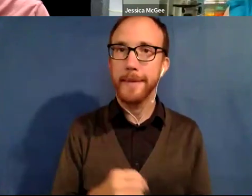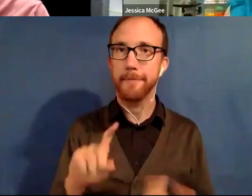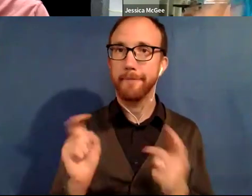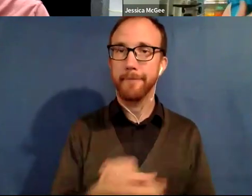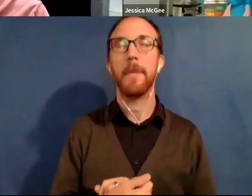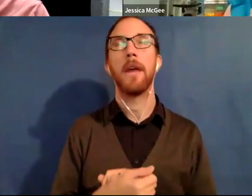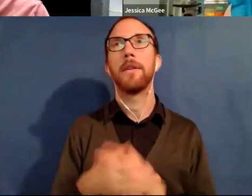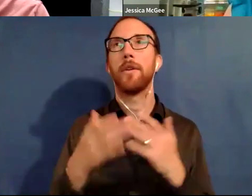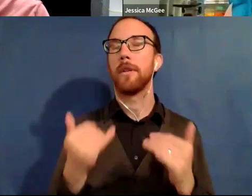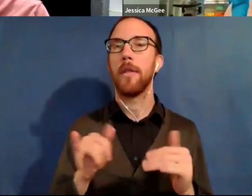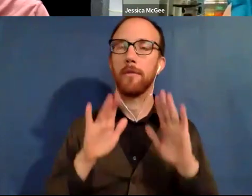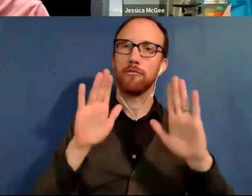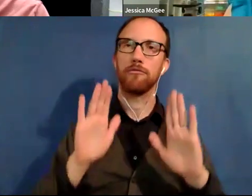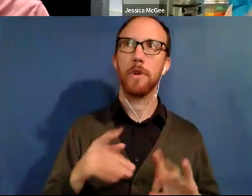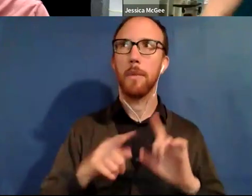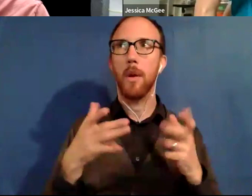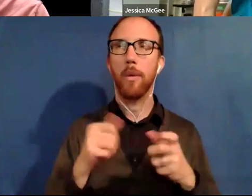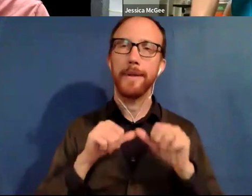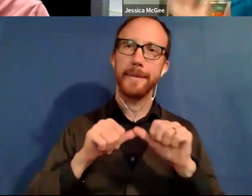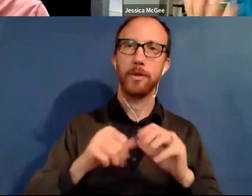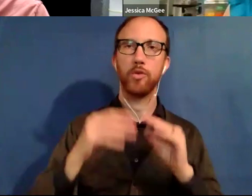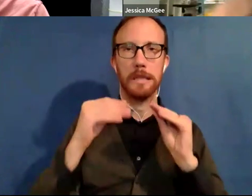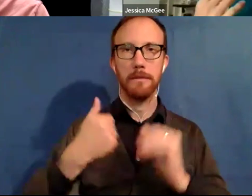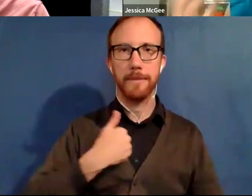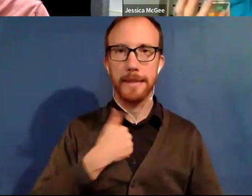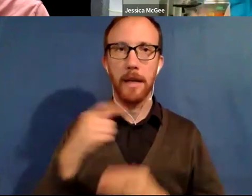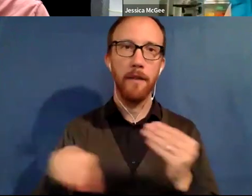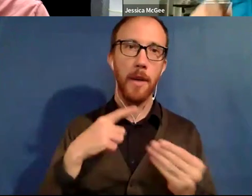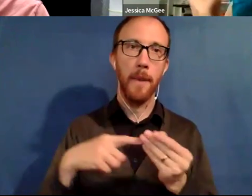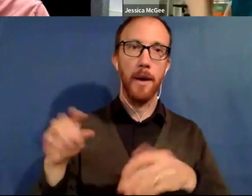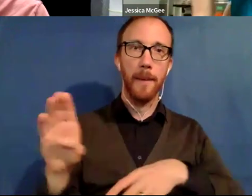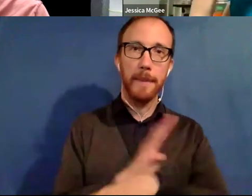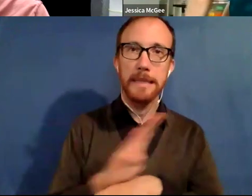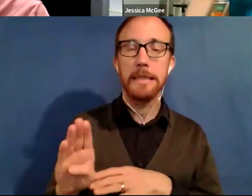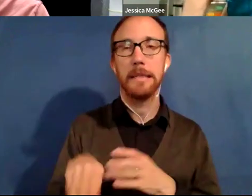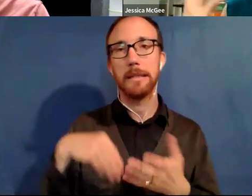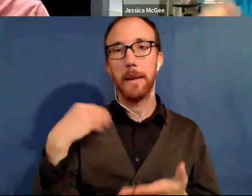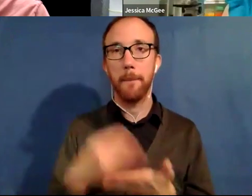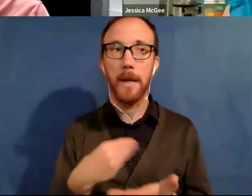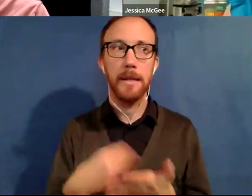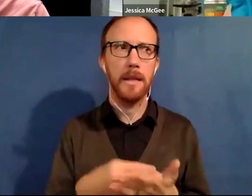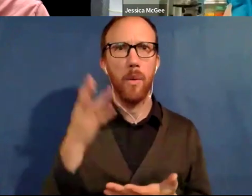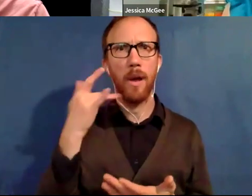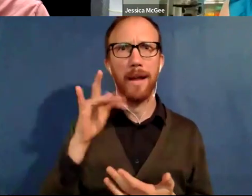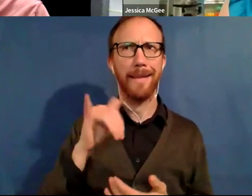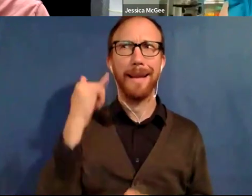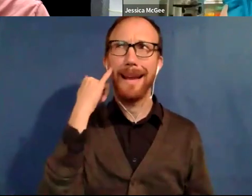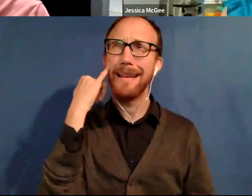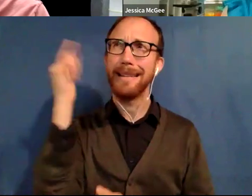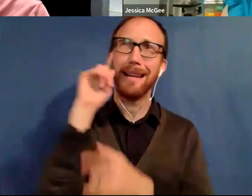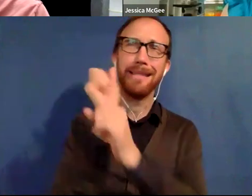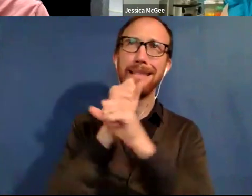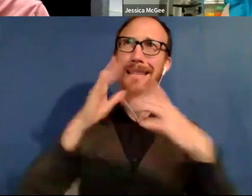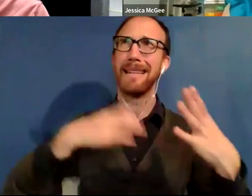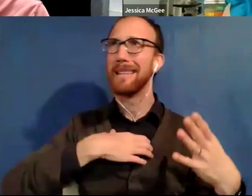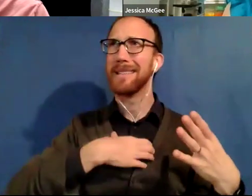do I want to continue to teach myself about business and money because this starving artist idea is uncomfortable.